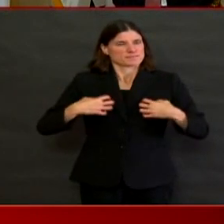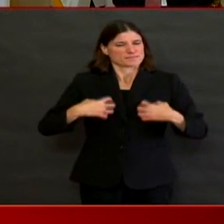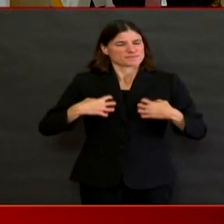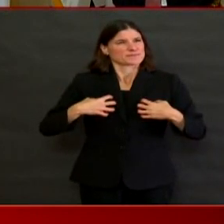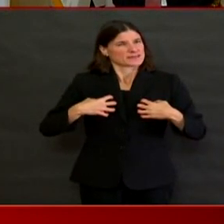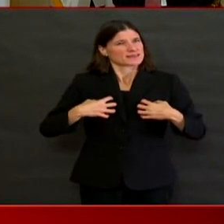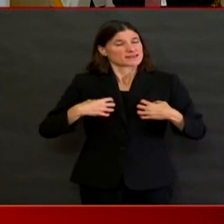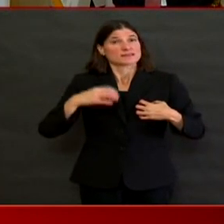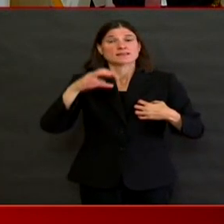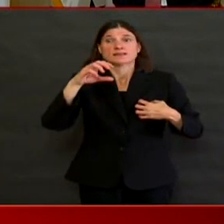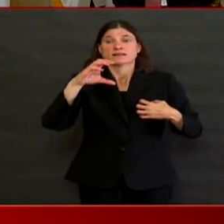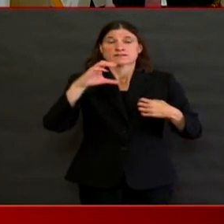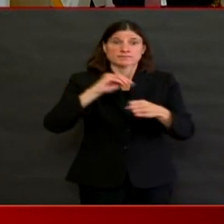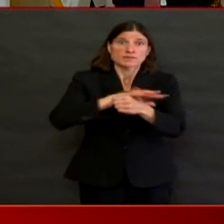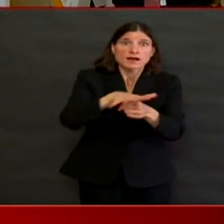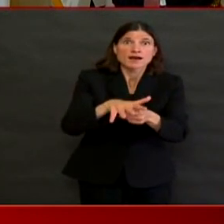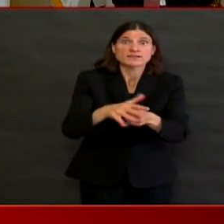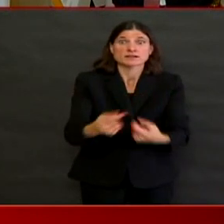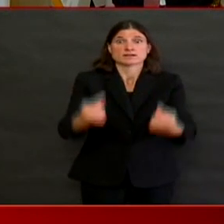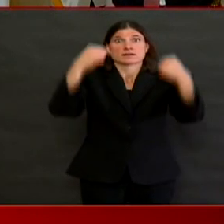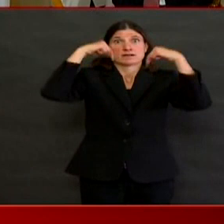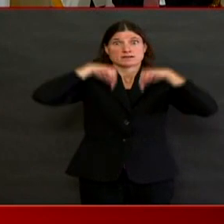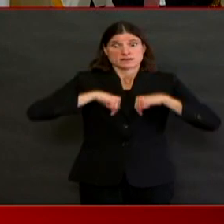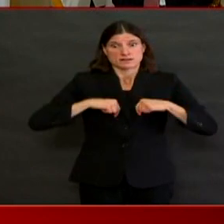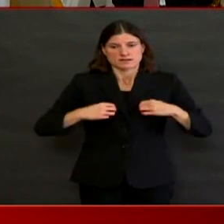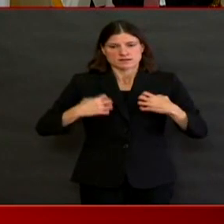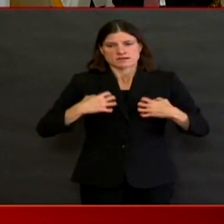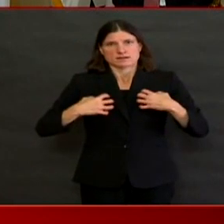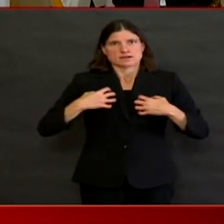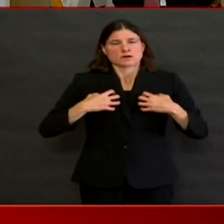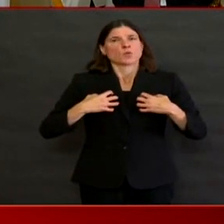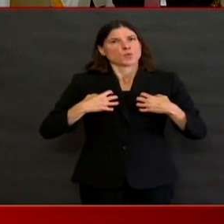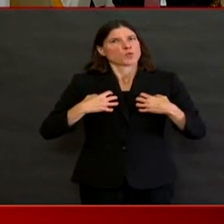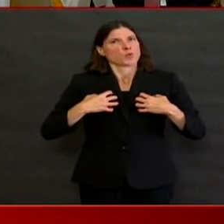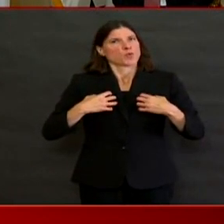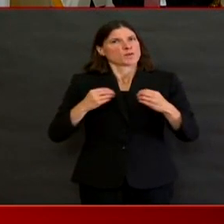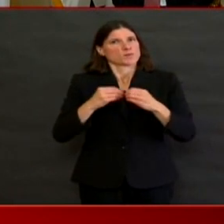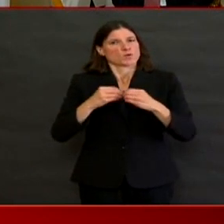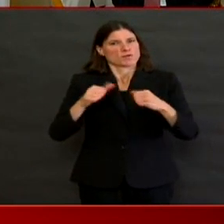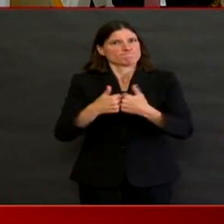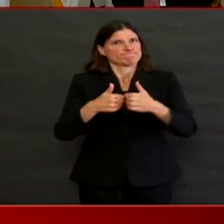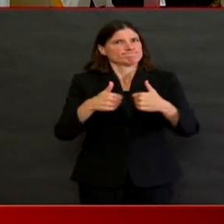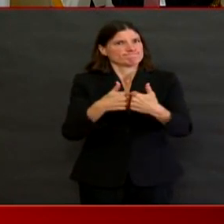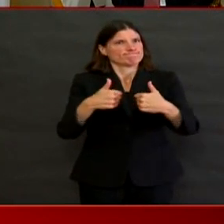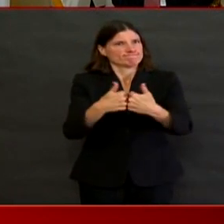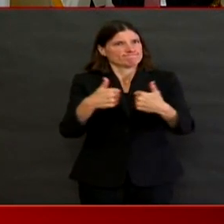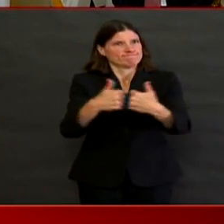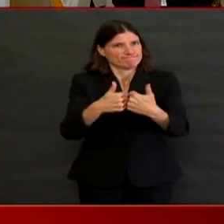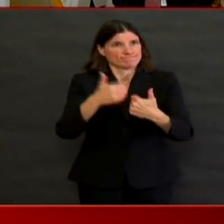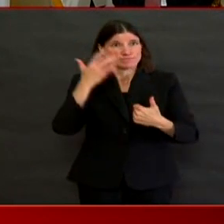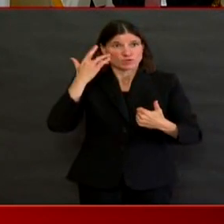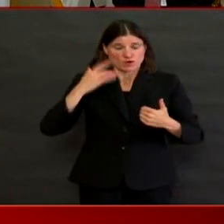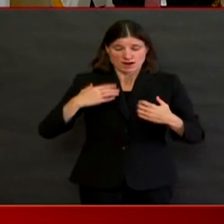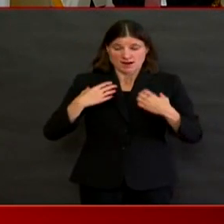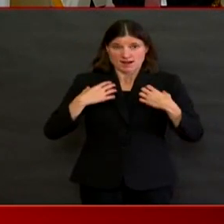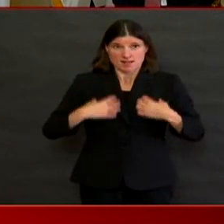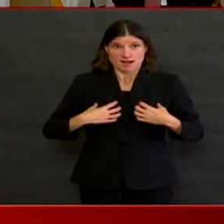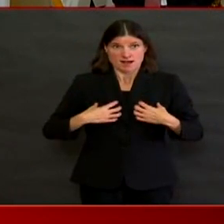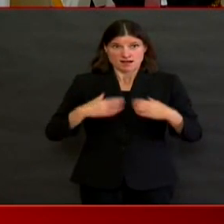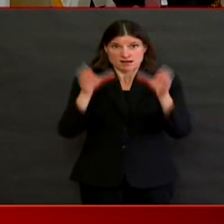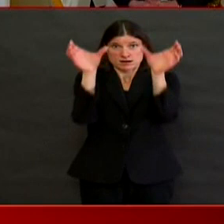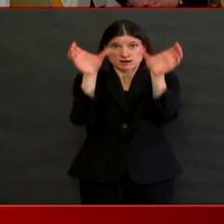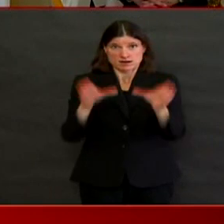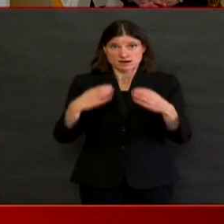COVID-19. It does tend to impact the lower respiratory system where our lungs are.